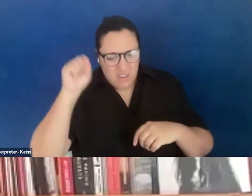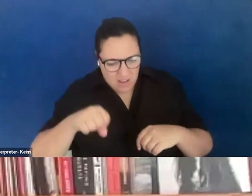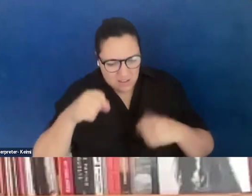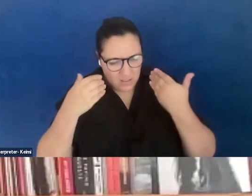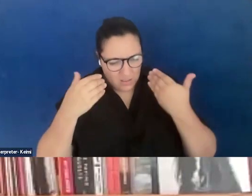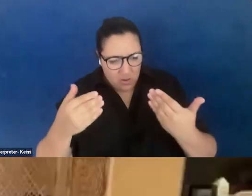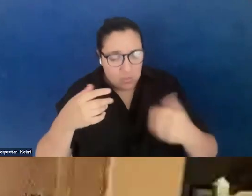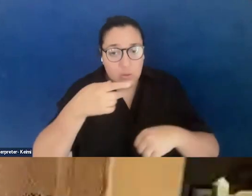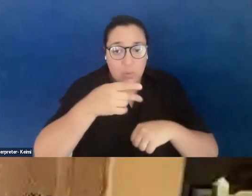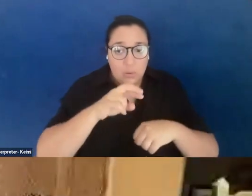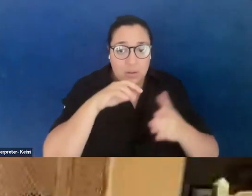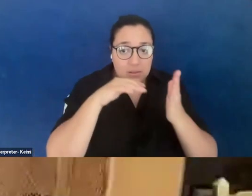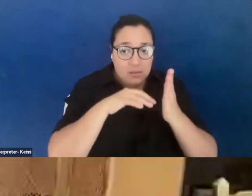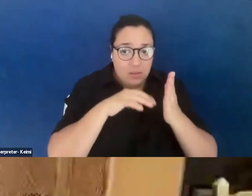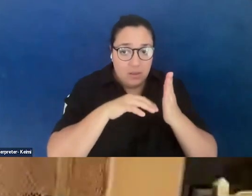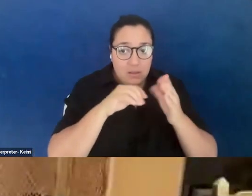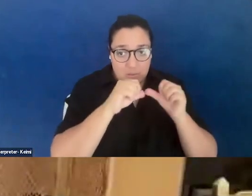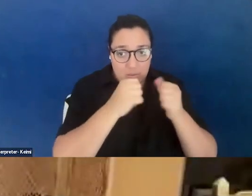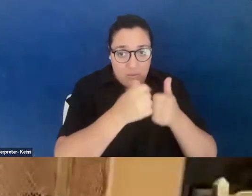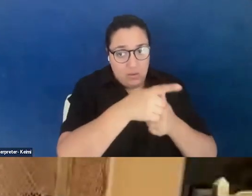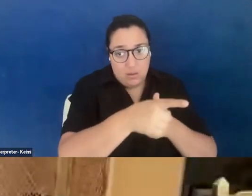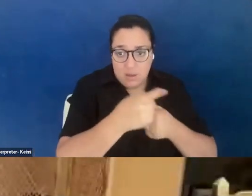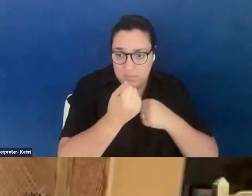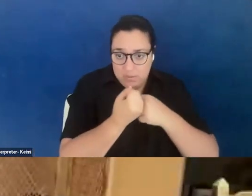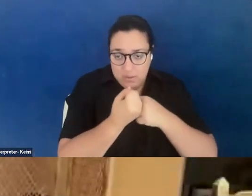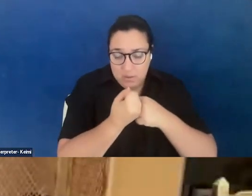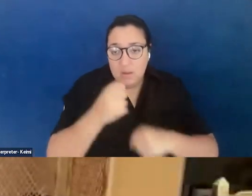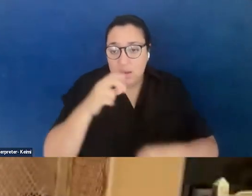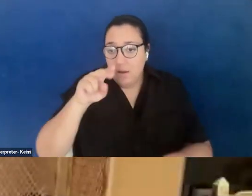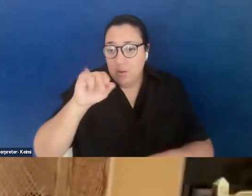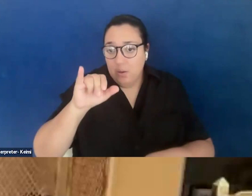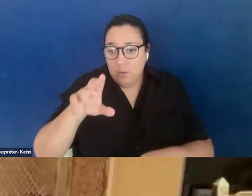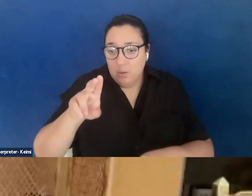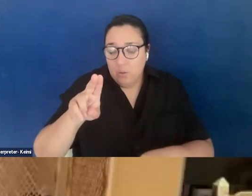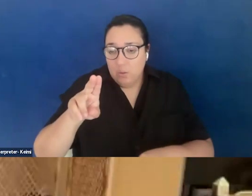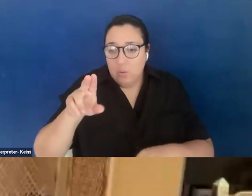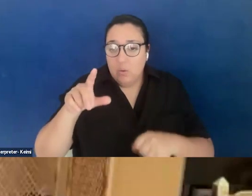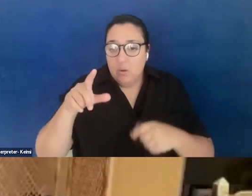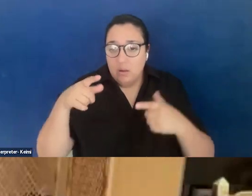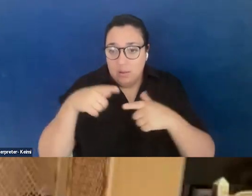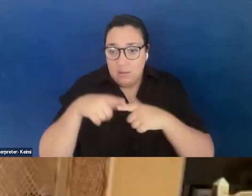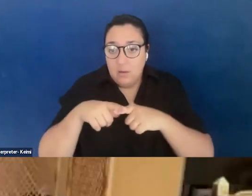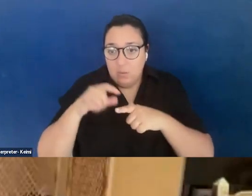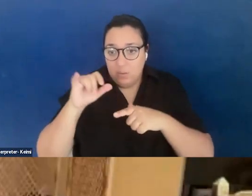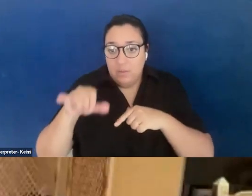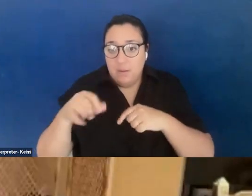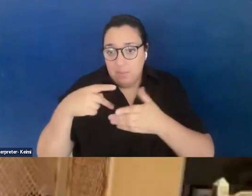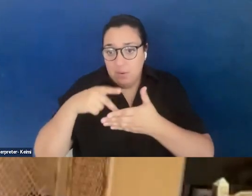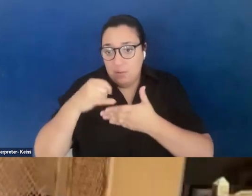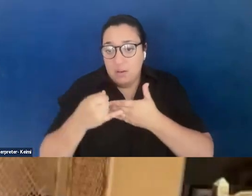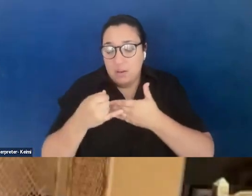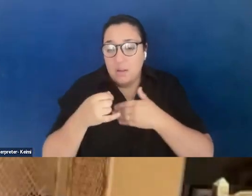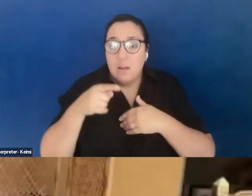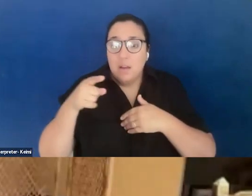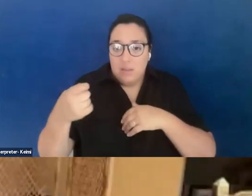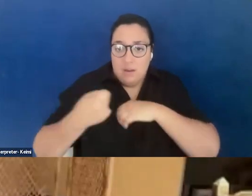Studies Association was, like, super down for it. And then the NYU Latinx project, Arlene Davila, like, sent me a message and said, hey,